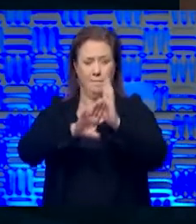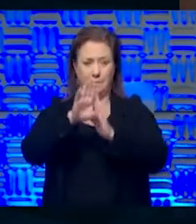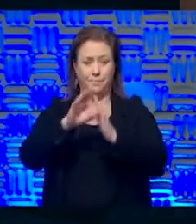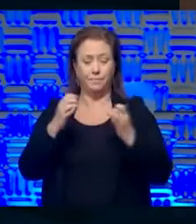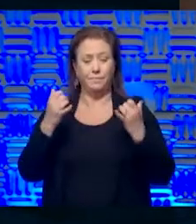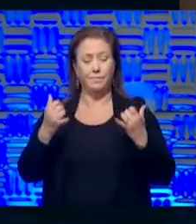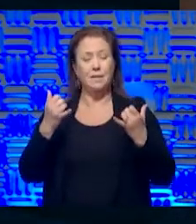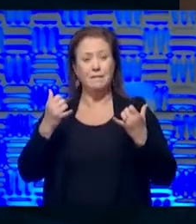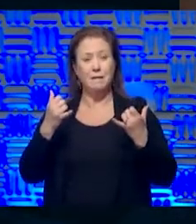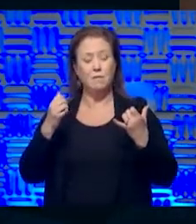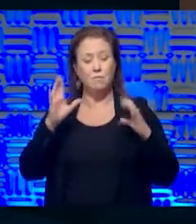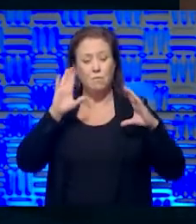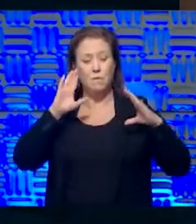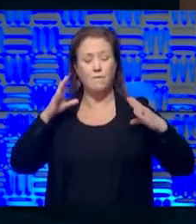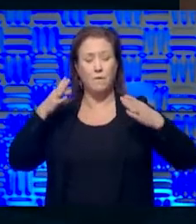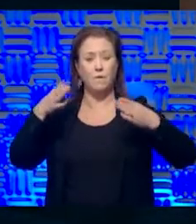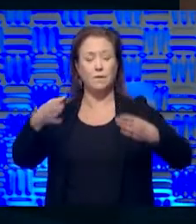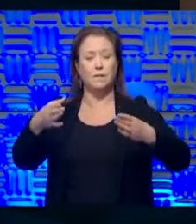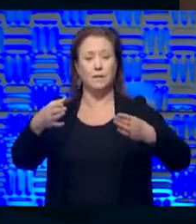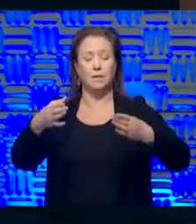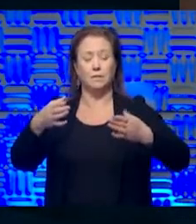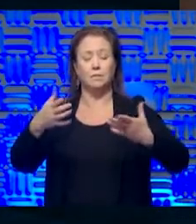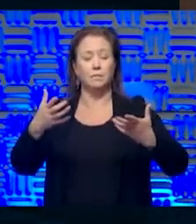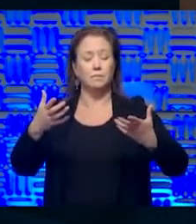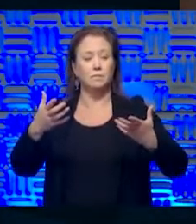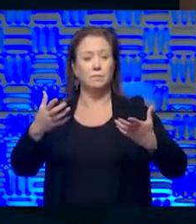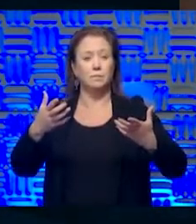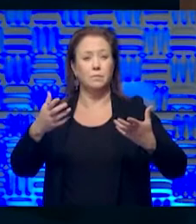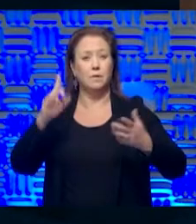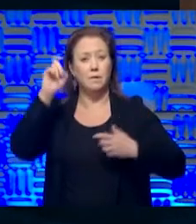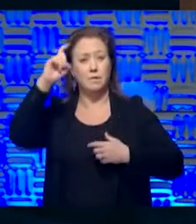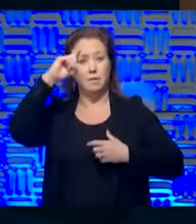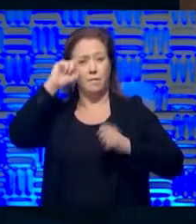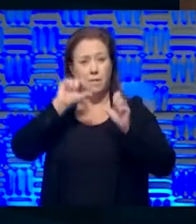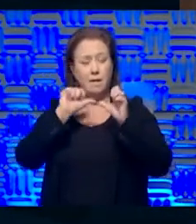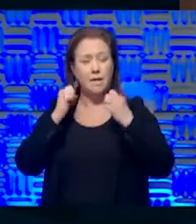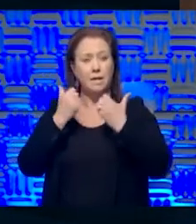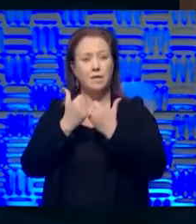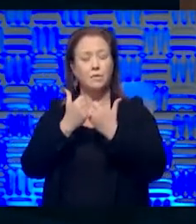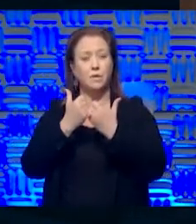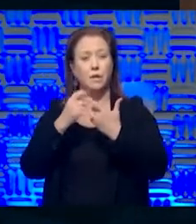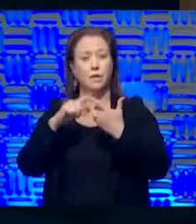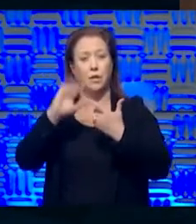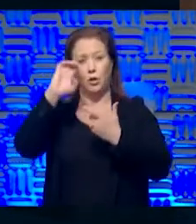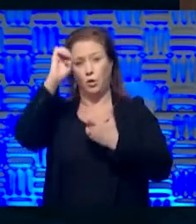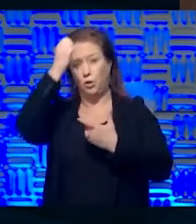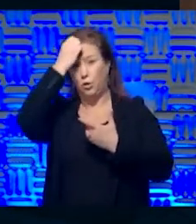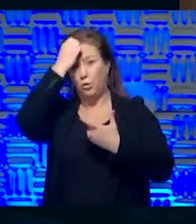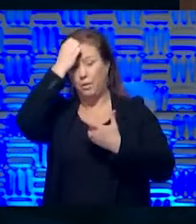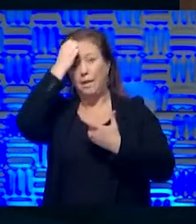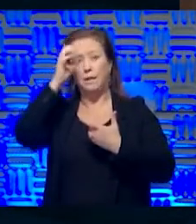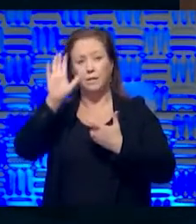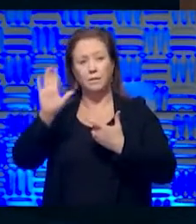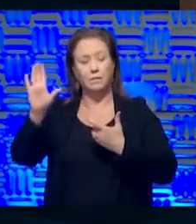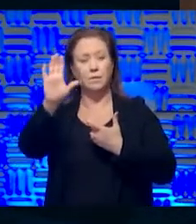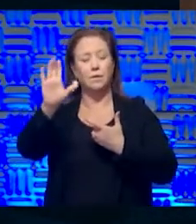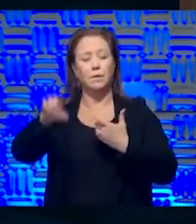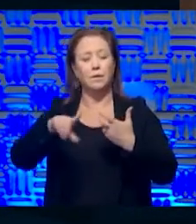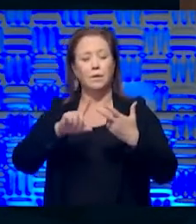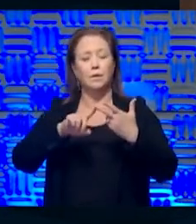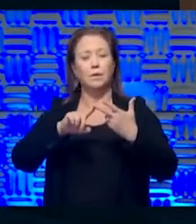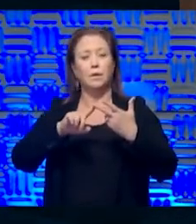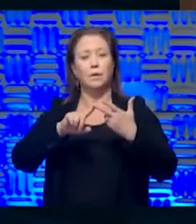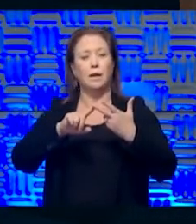now the effort is being, uh, made to combine, uh, government agencies, uh, European, uh, interests and,